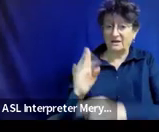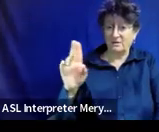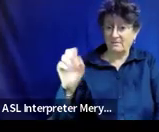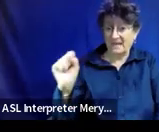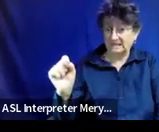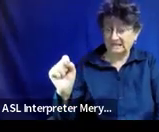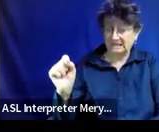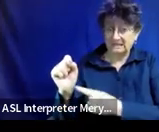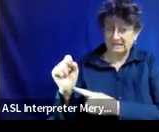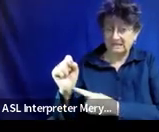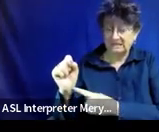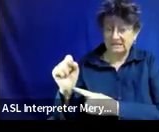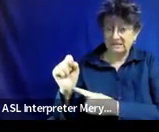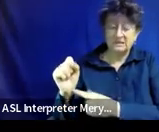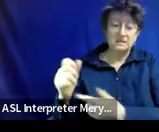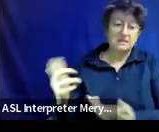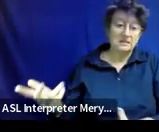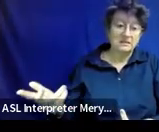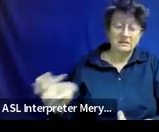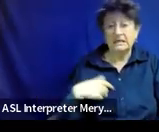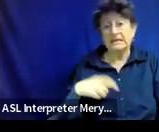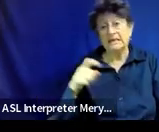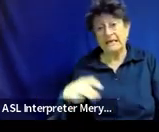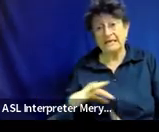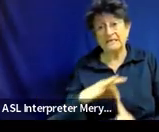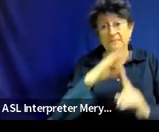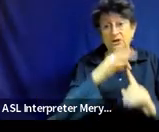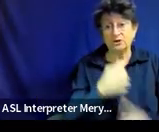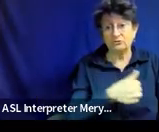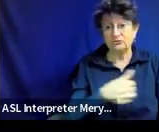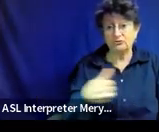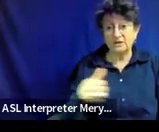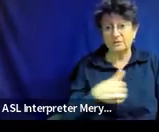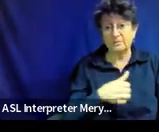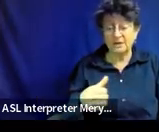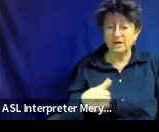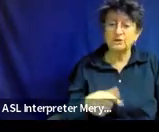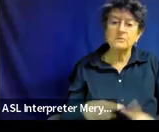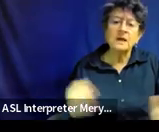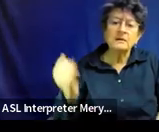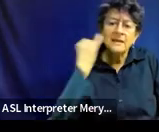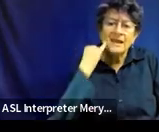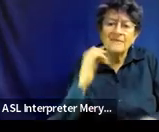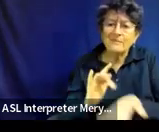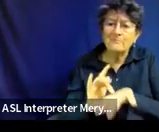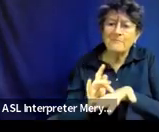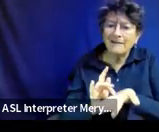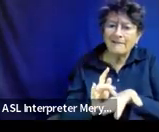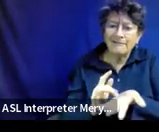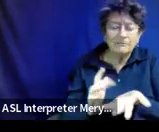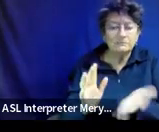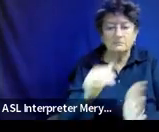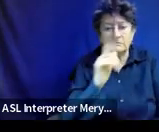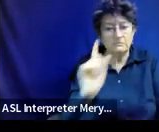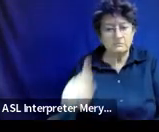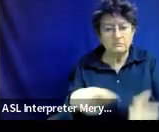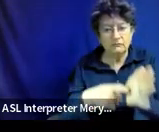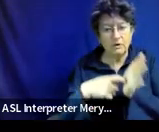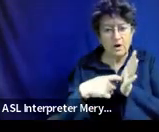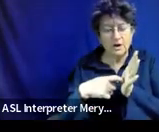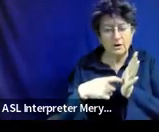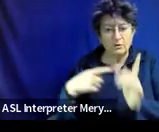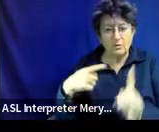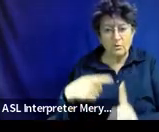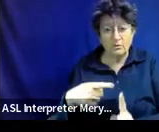or, you know, and they need the special transportation. But if it's medical or anything like that, you do not need a goal. I